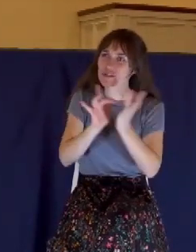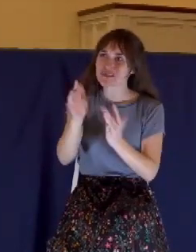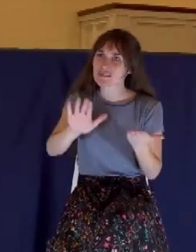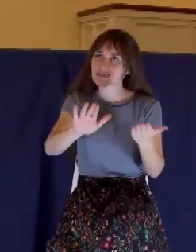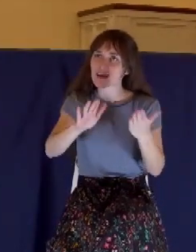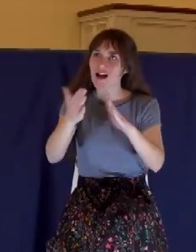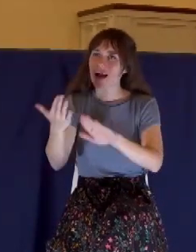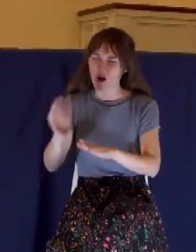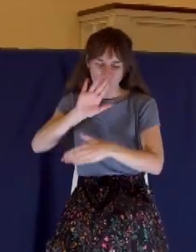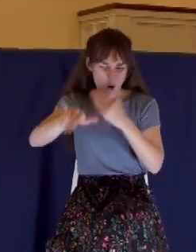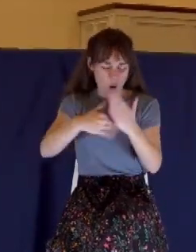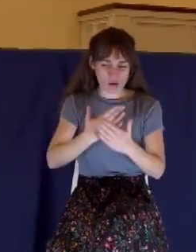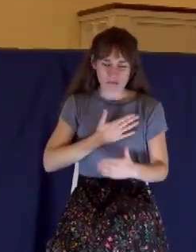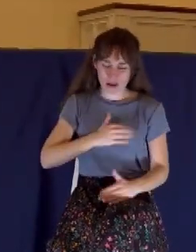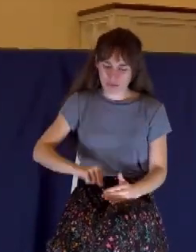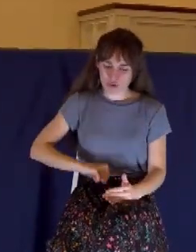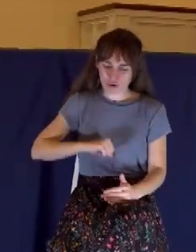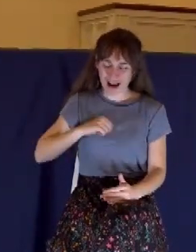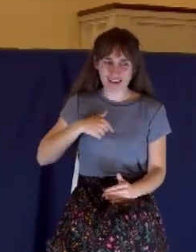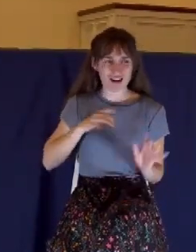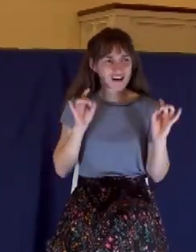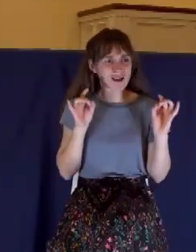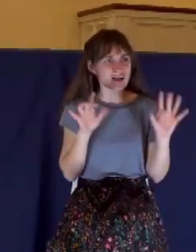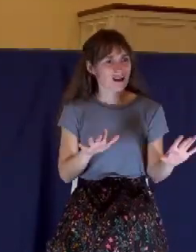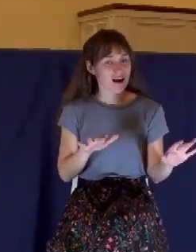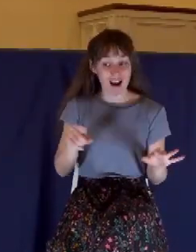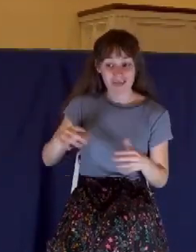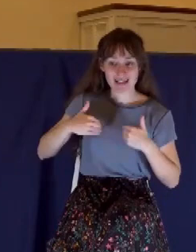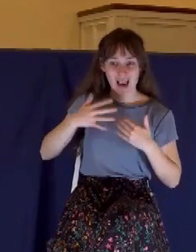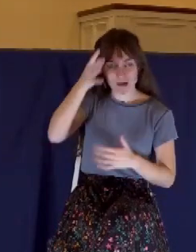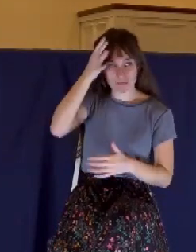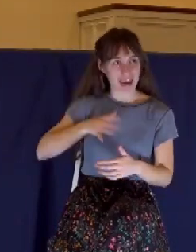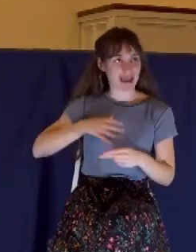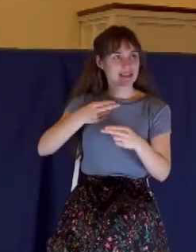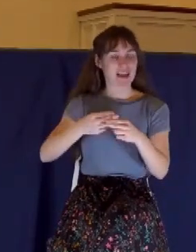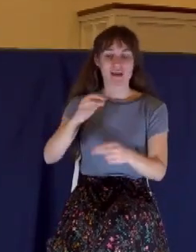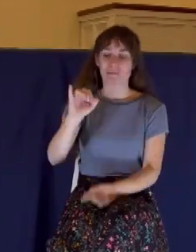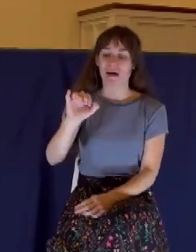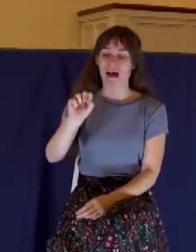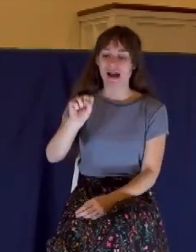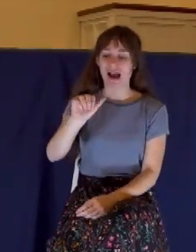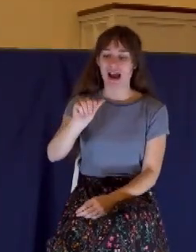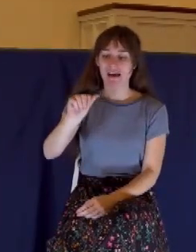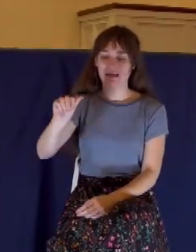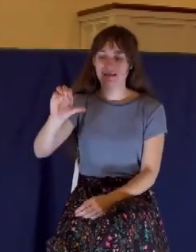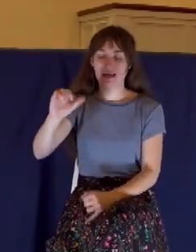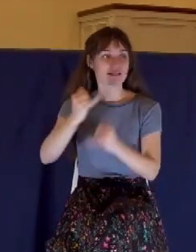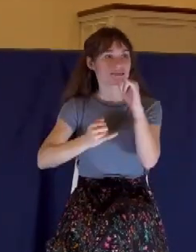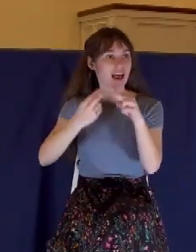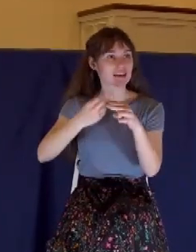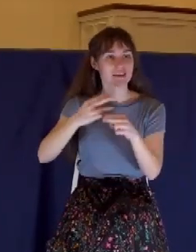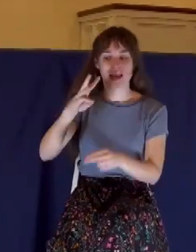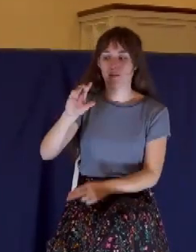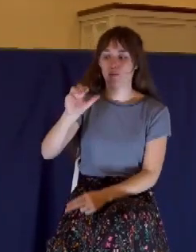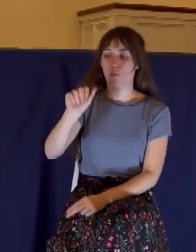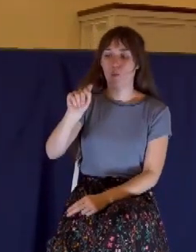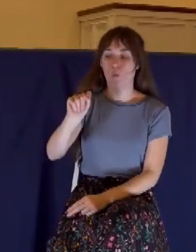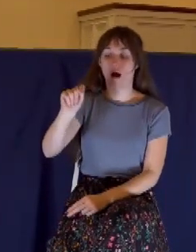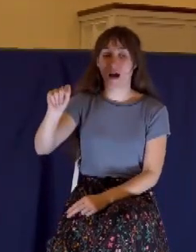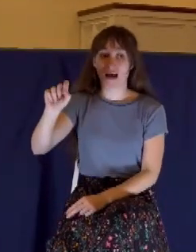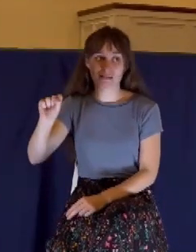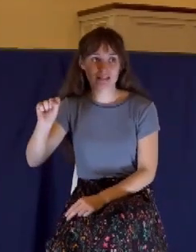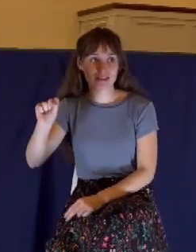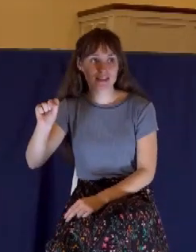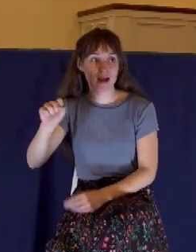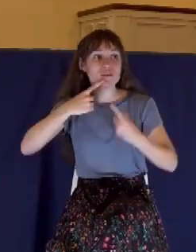on all my pride. That young man was Isaac Watts who wrote many beautiful songs, none more beautiful than this, where he